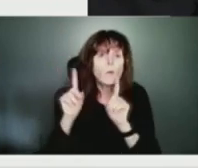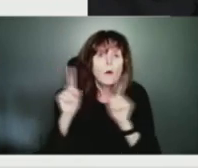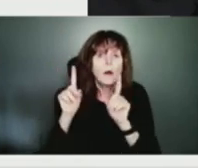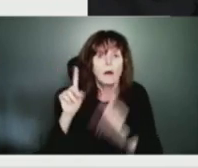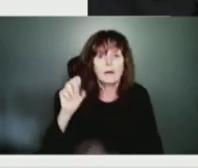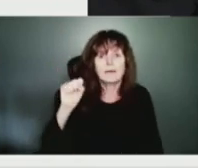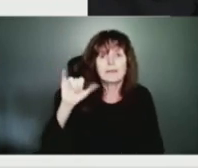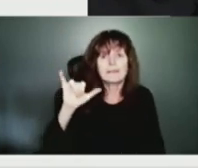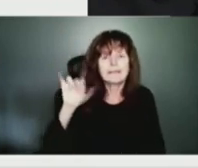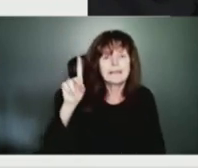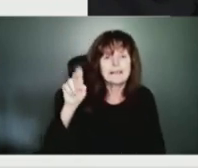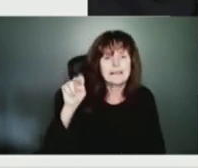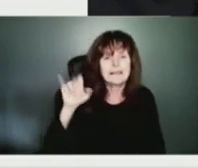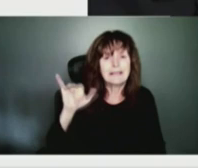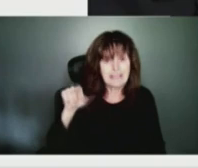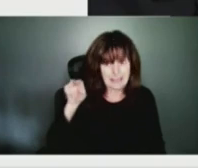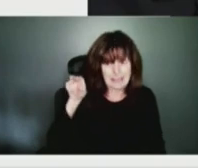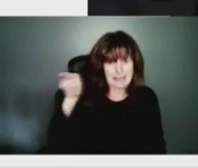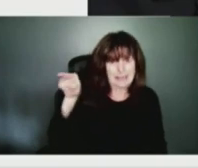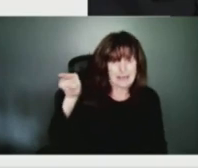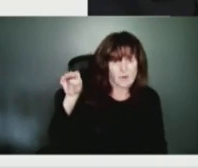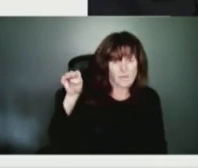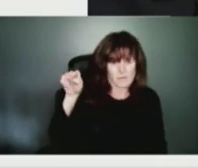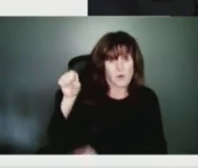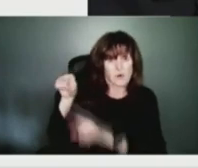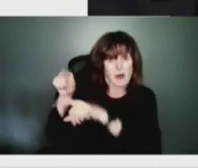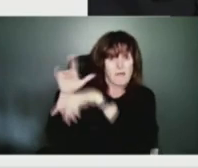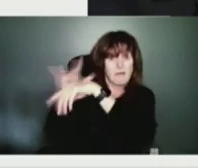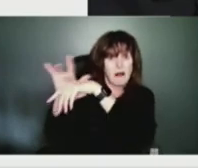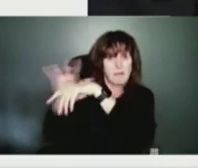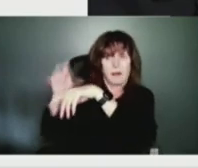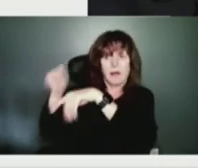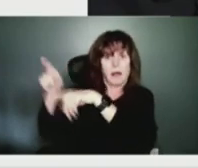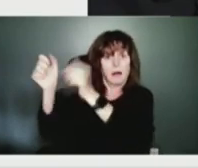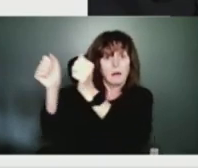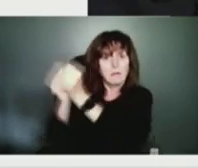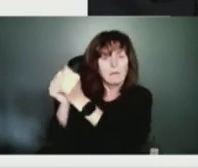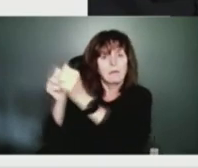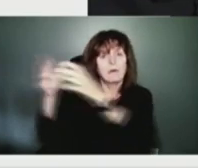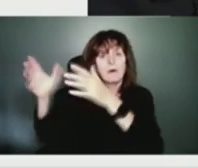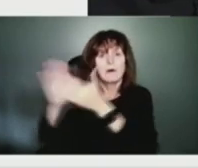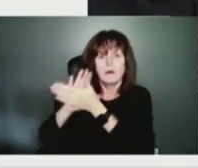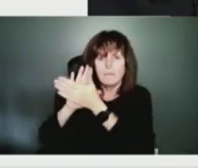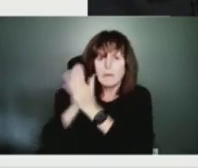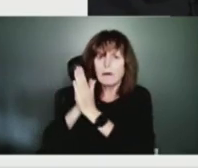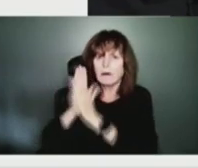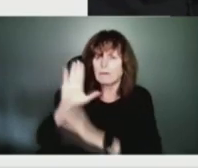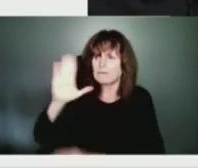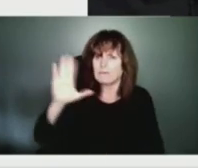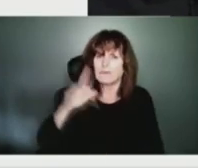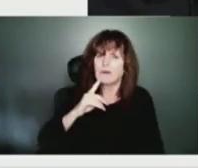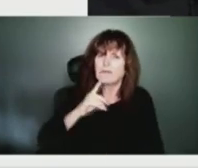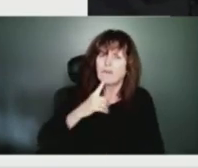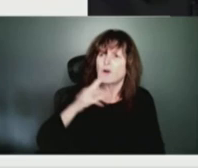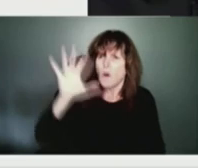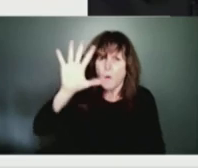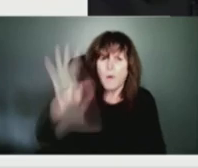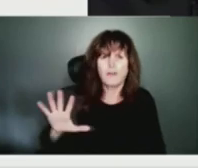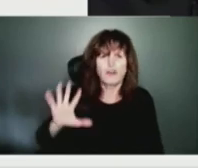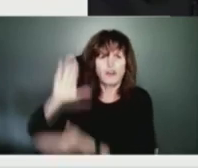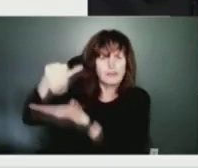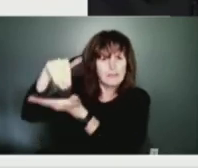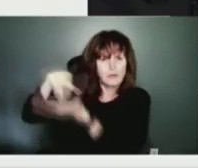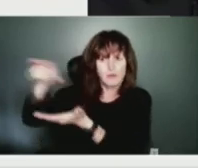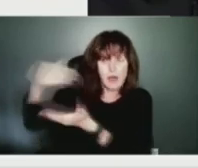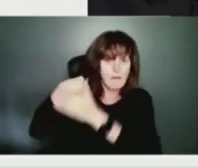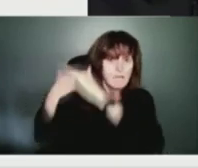ability to expand into their extreme weather center that they have in the basement of that facility. So that we did confirm that